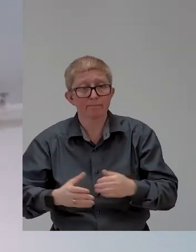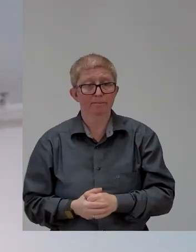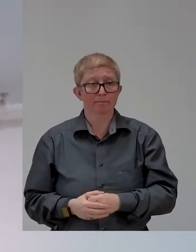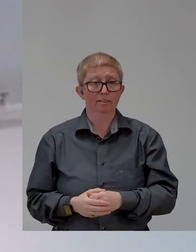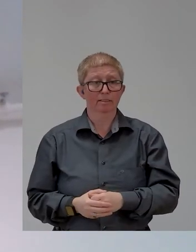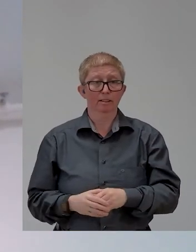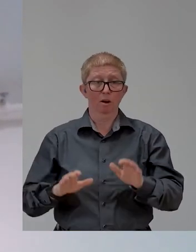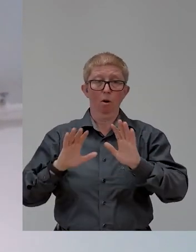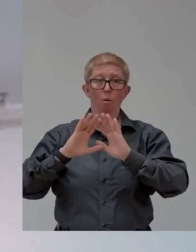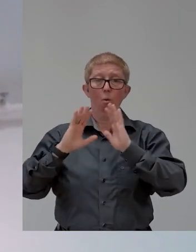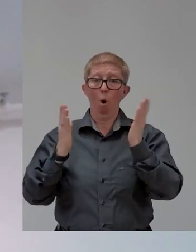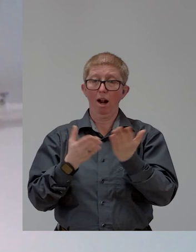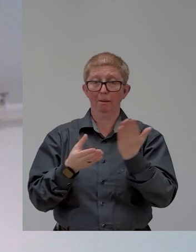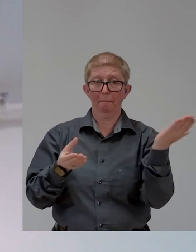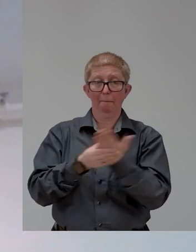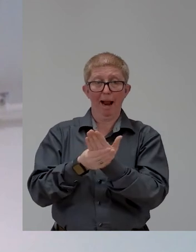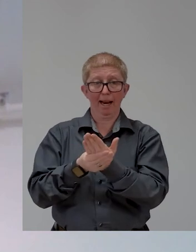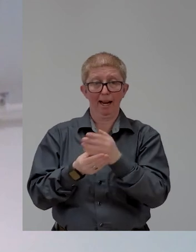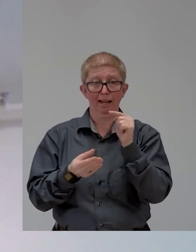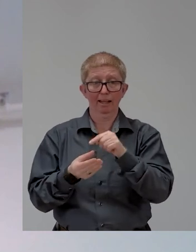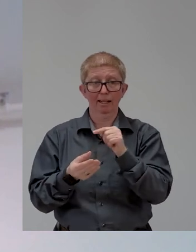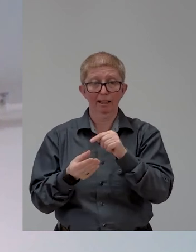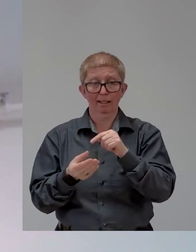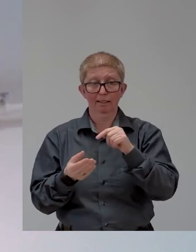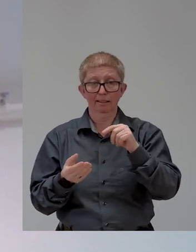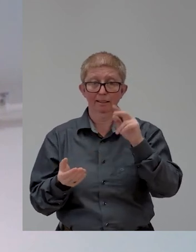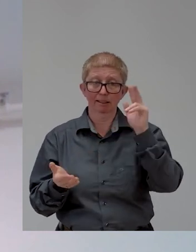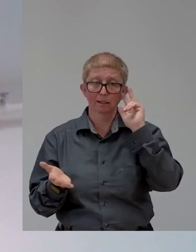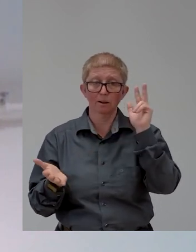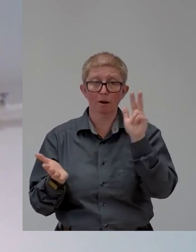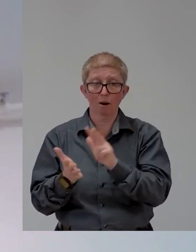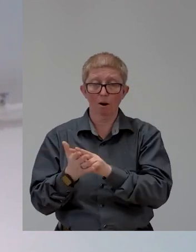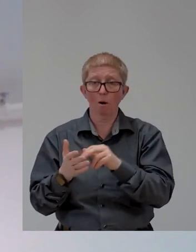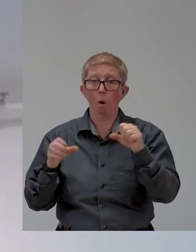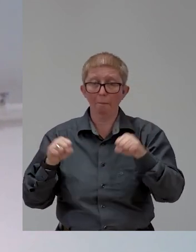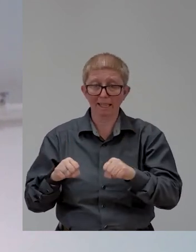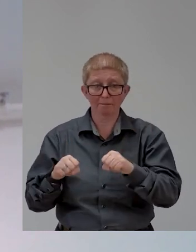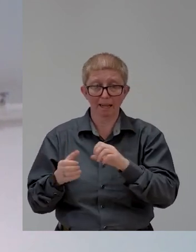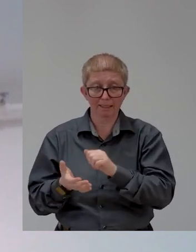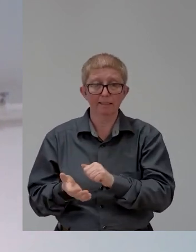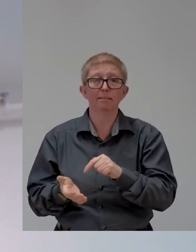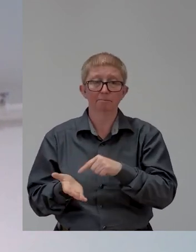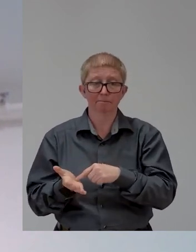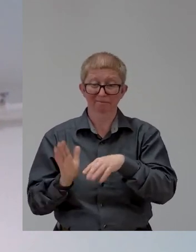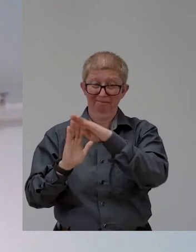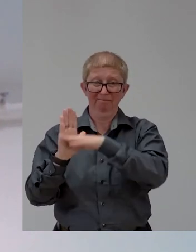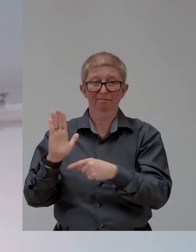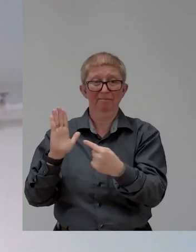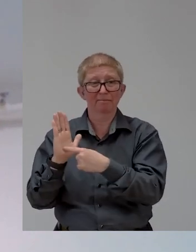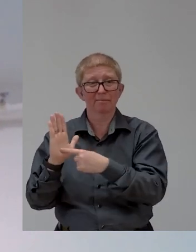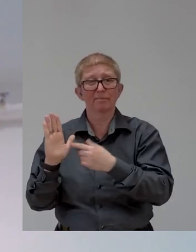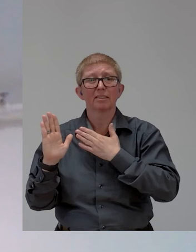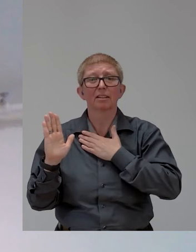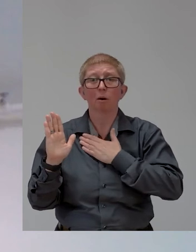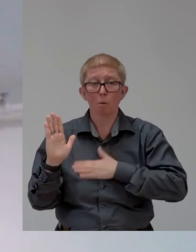years ago in London, and their marvelous, fantastic commitments, are going to be as far as impacting the employment realm. How